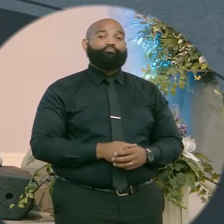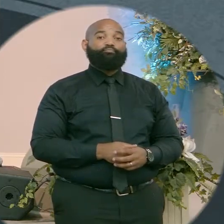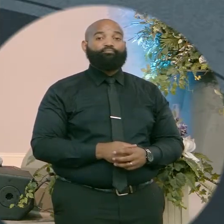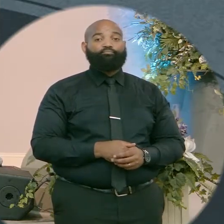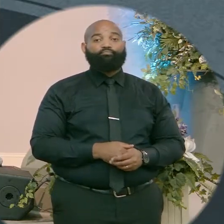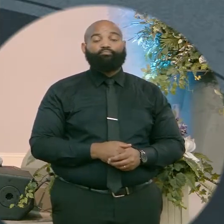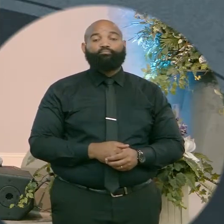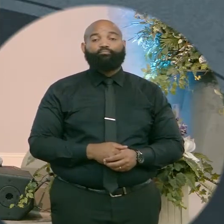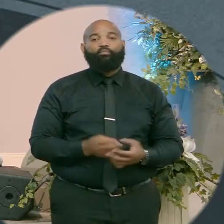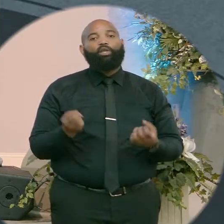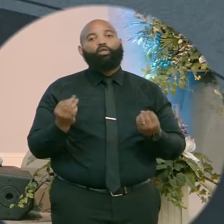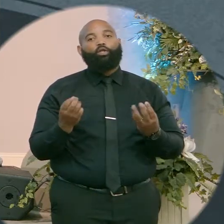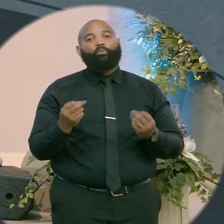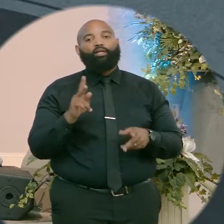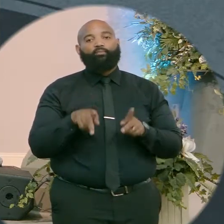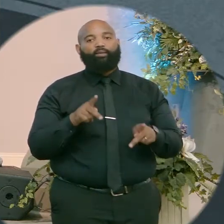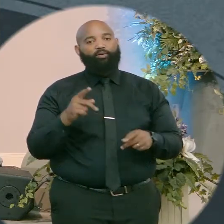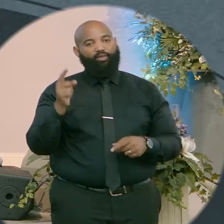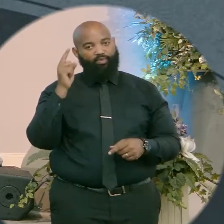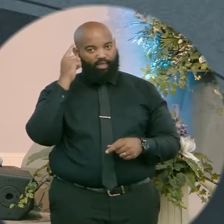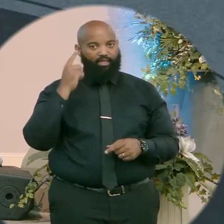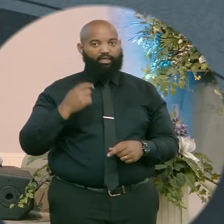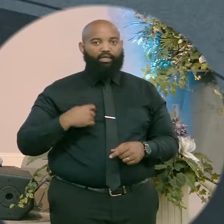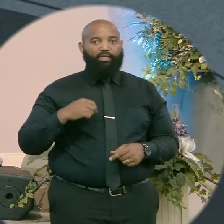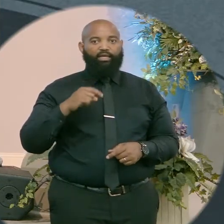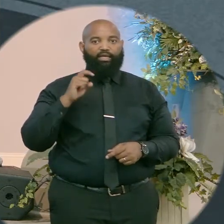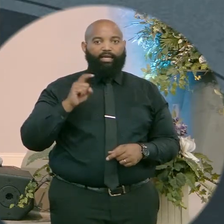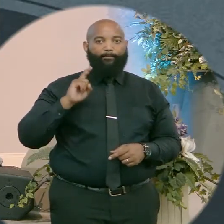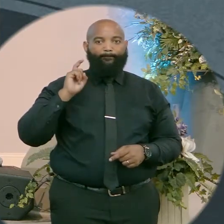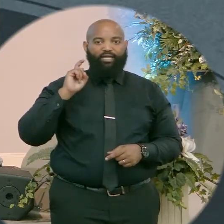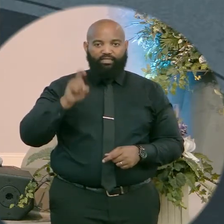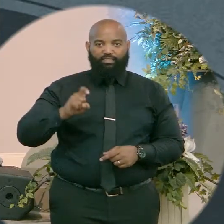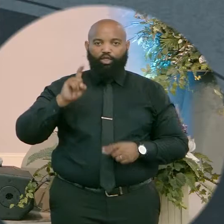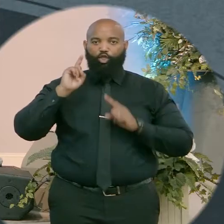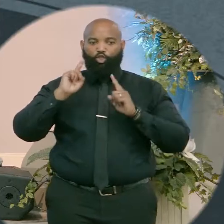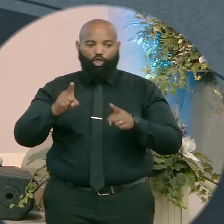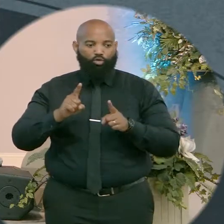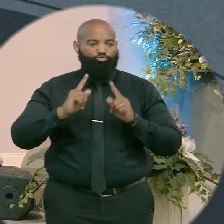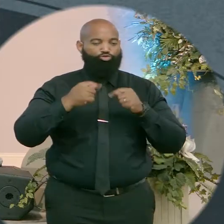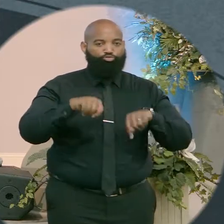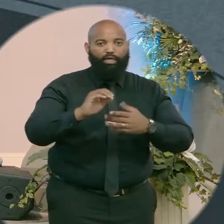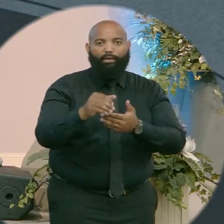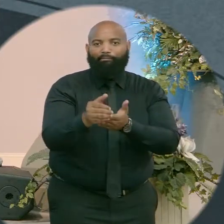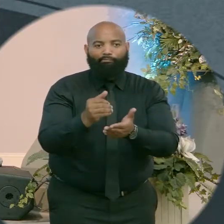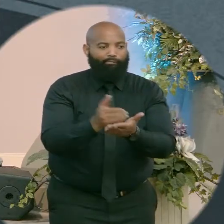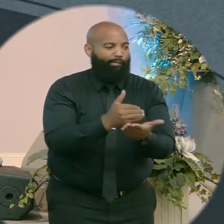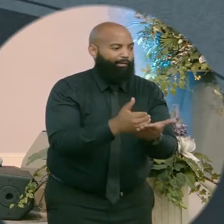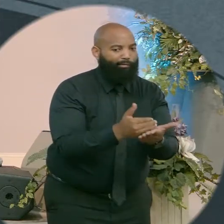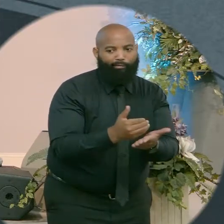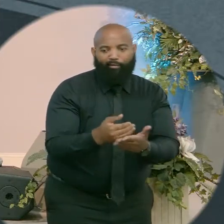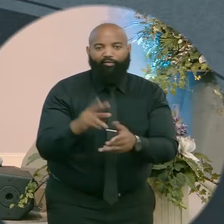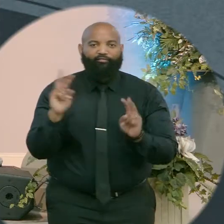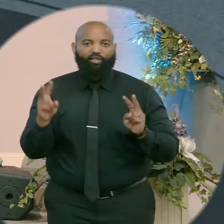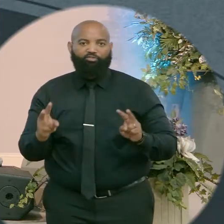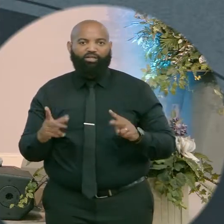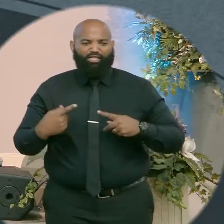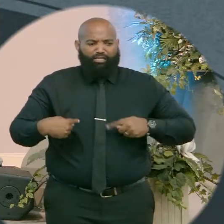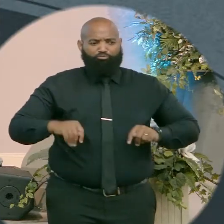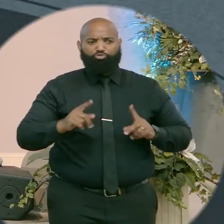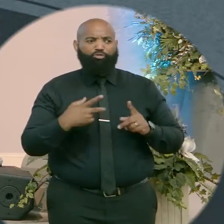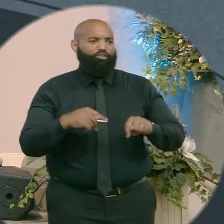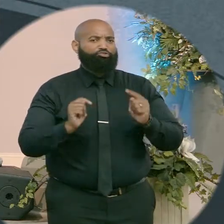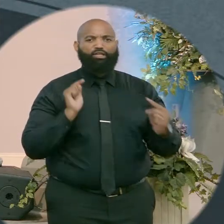So many people think that we have to go get it. You already got it. You already got it.